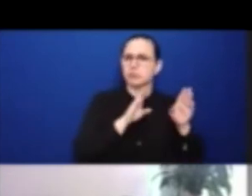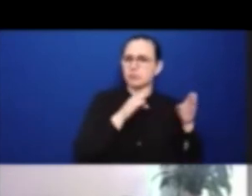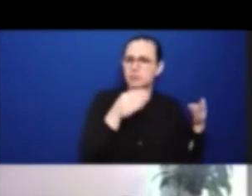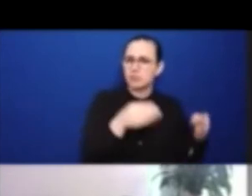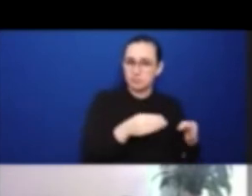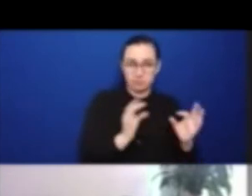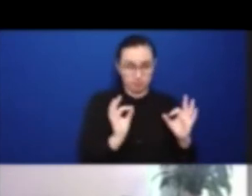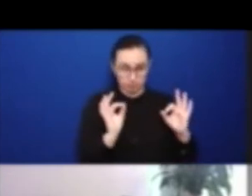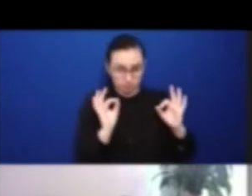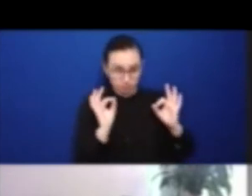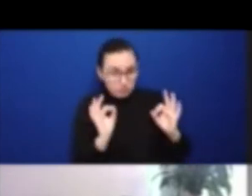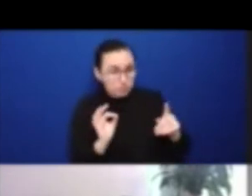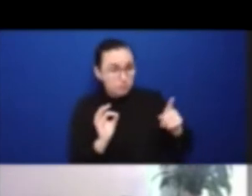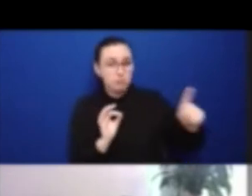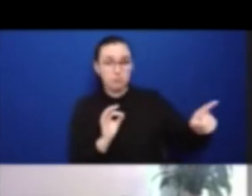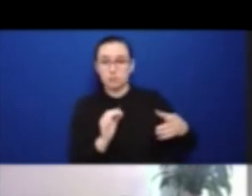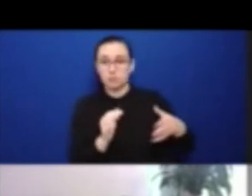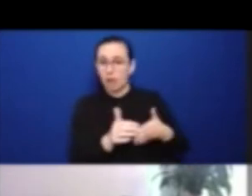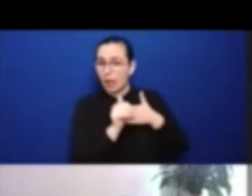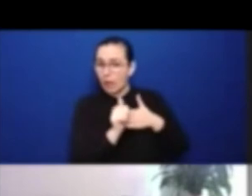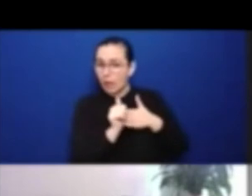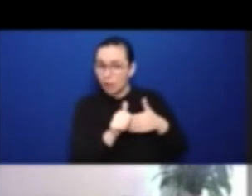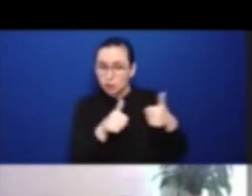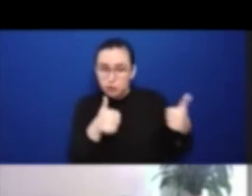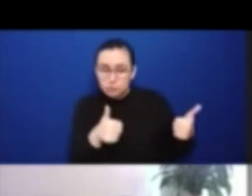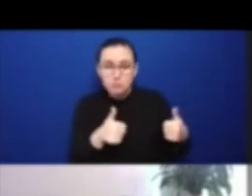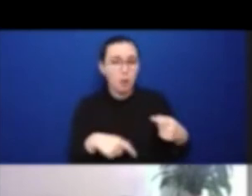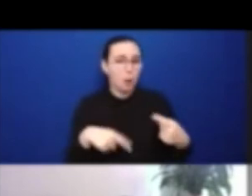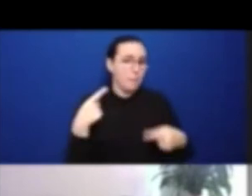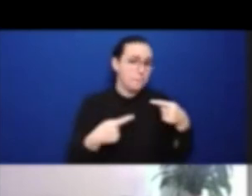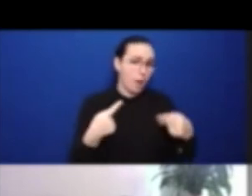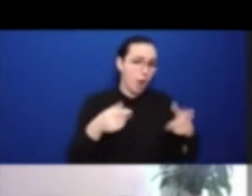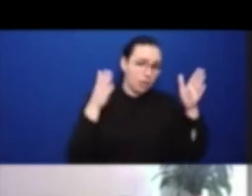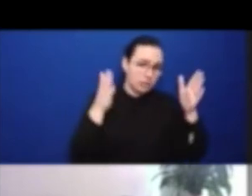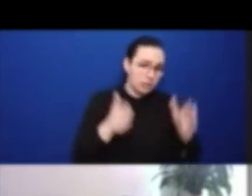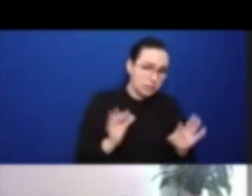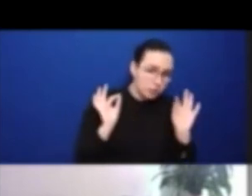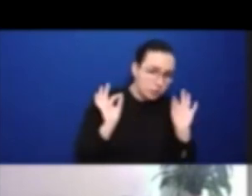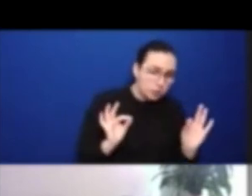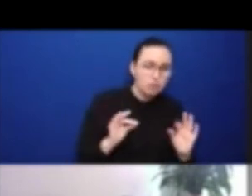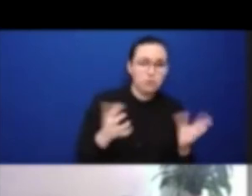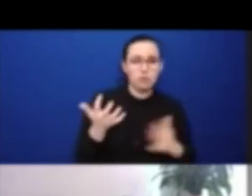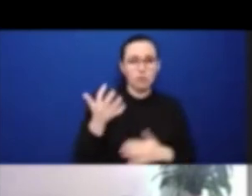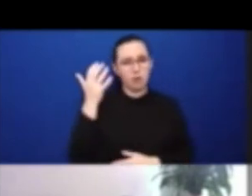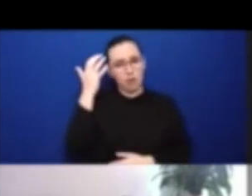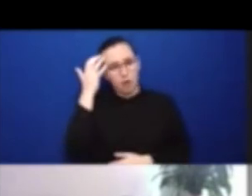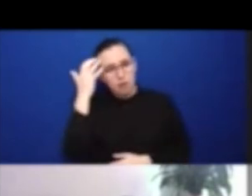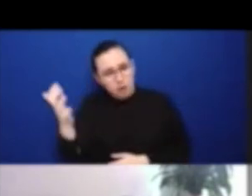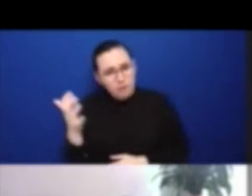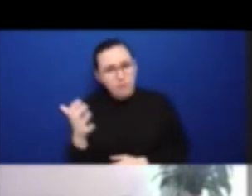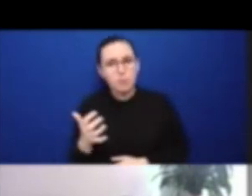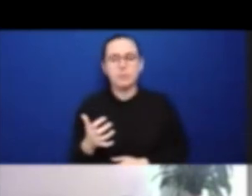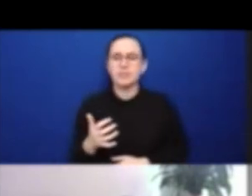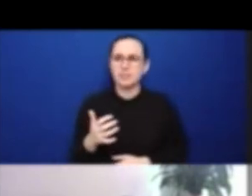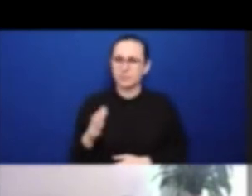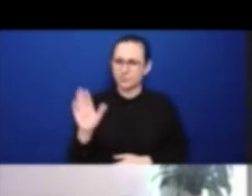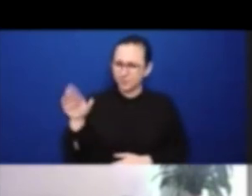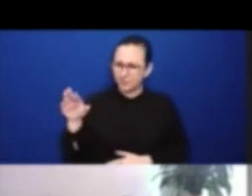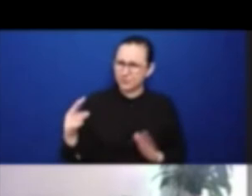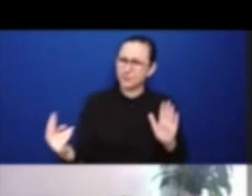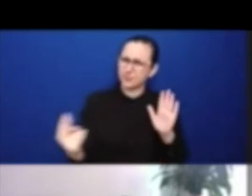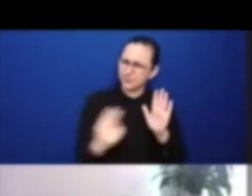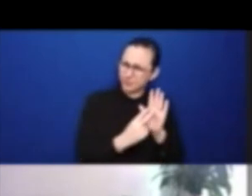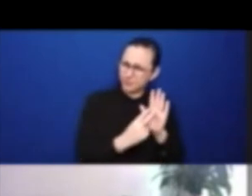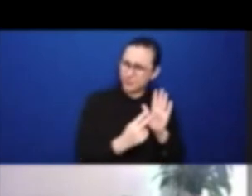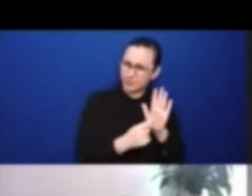governments, their feet are held to the fire to implement the provisions and make